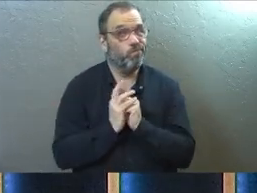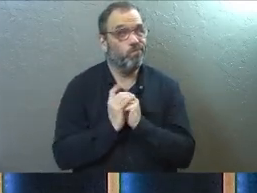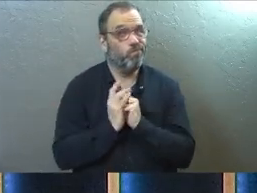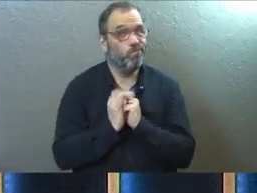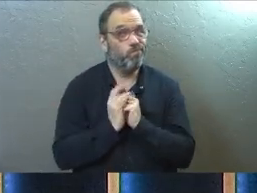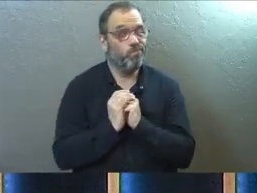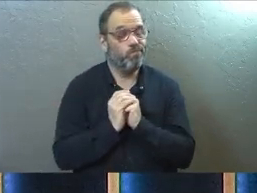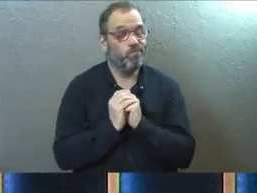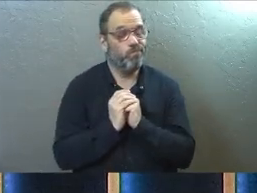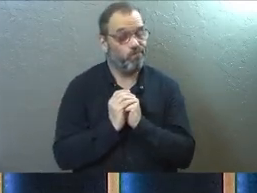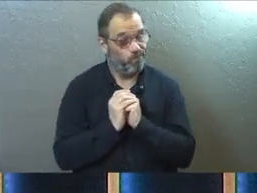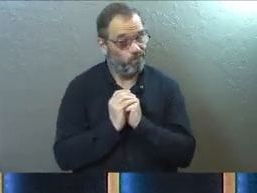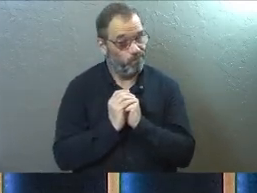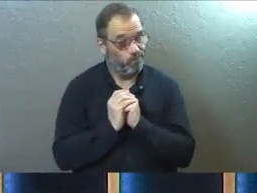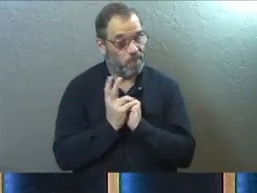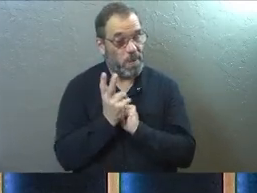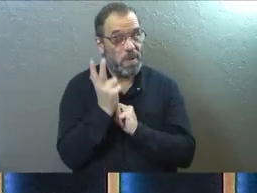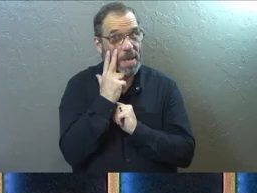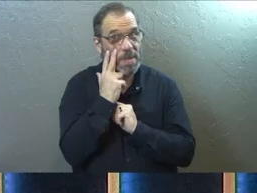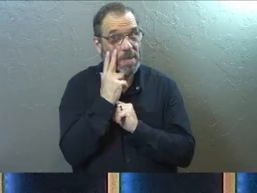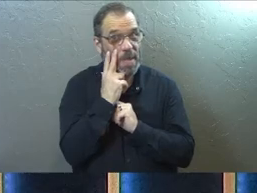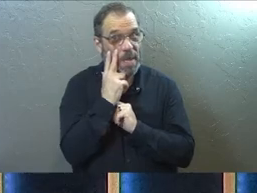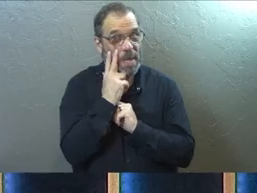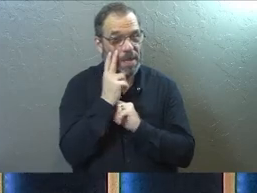So let's look at it just a little bit closer.